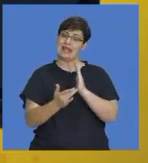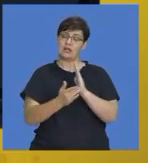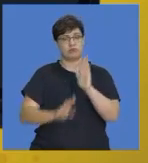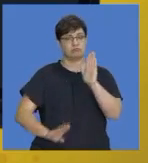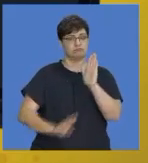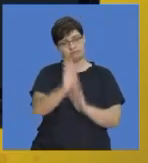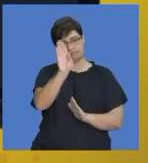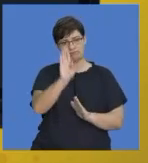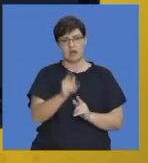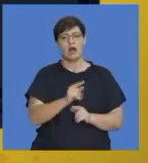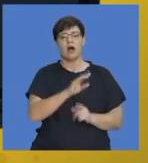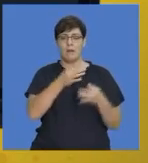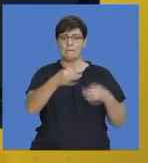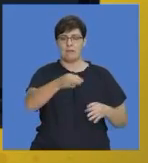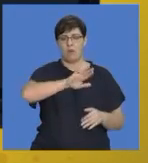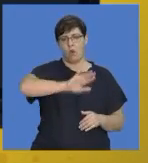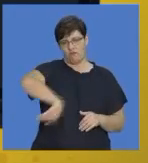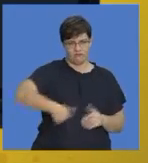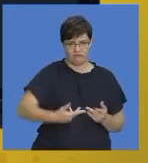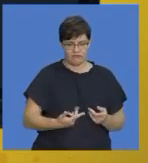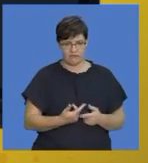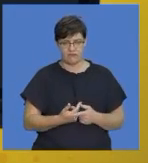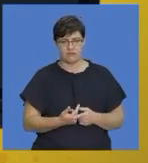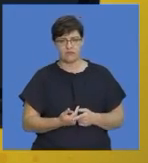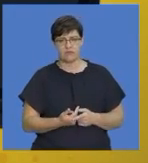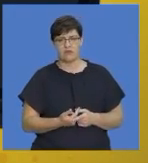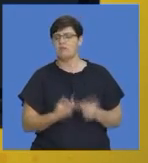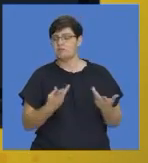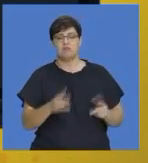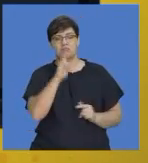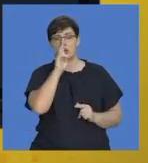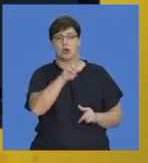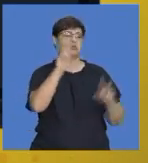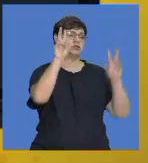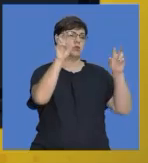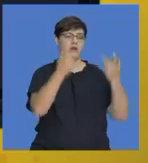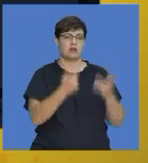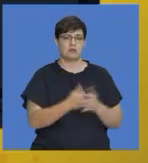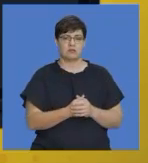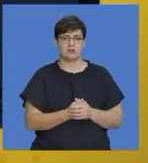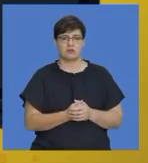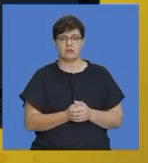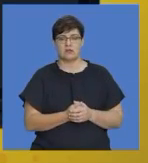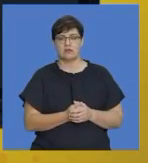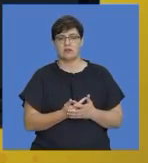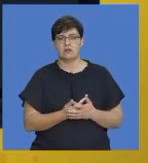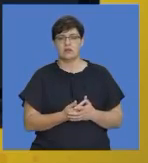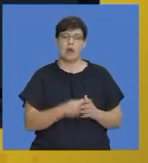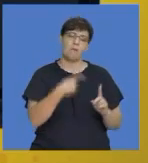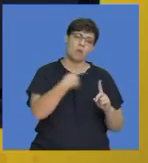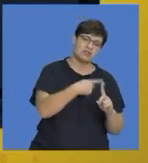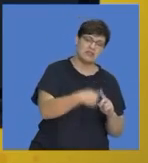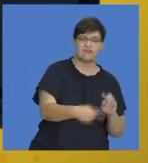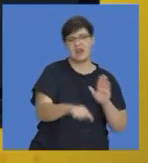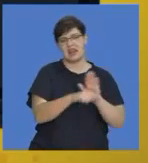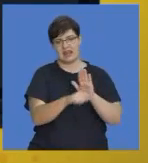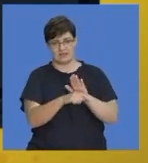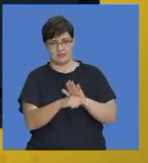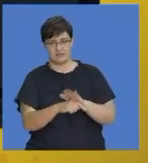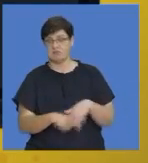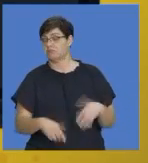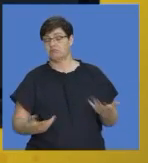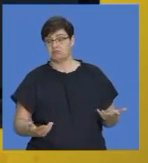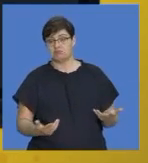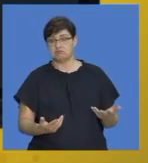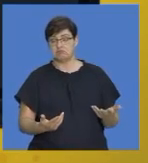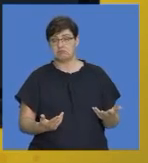paper and there you could look at a topic like that and obviously look at the pros and the cons. You could look at what is actually going